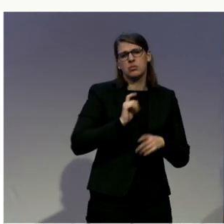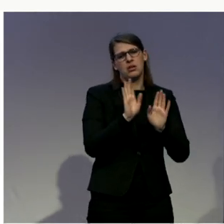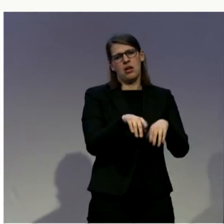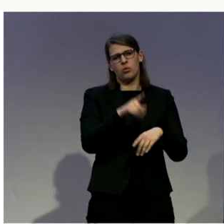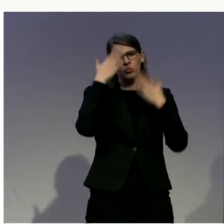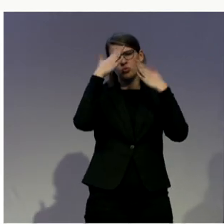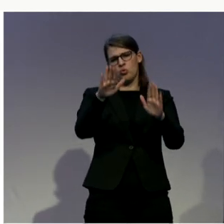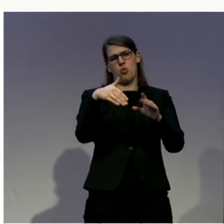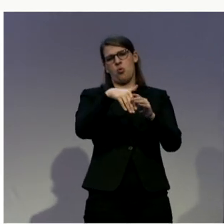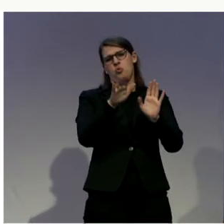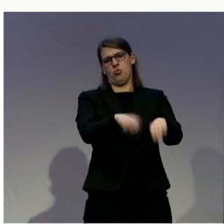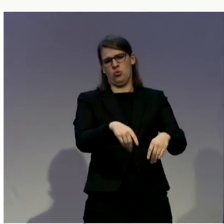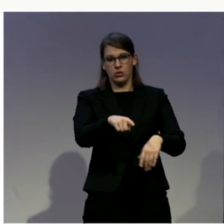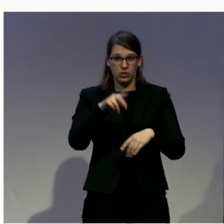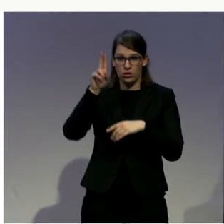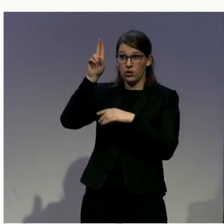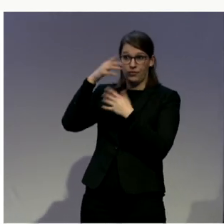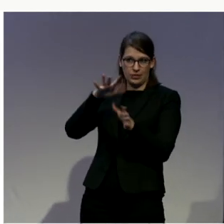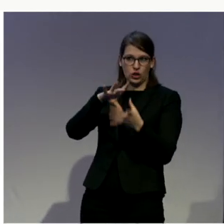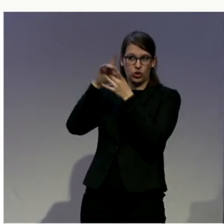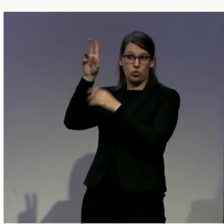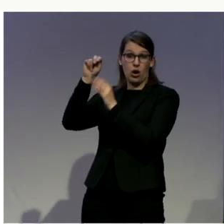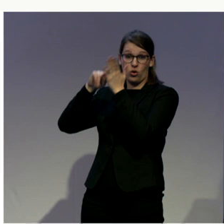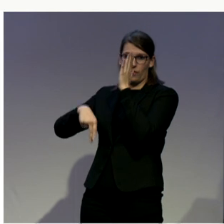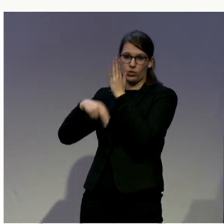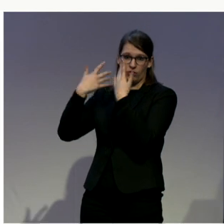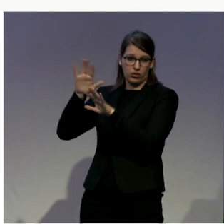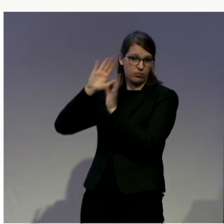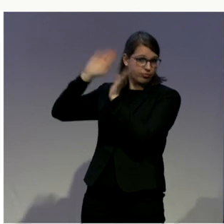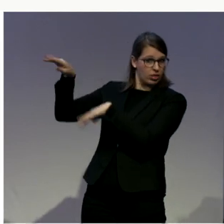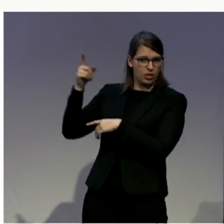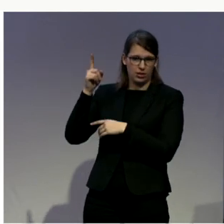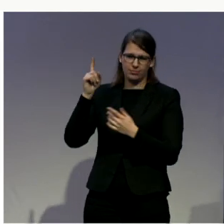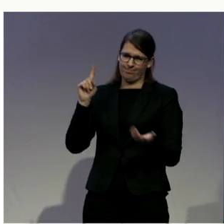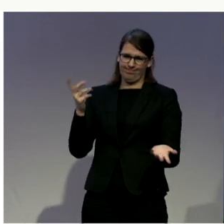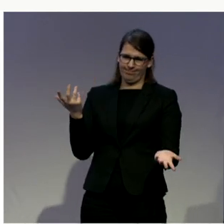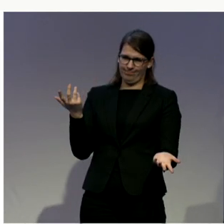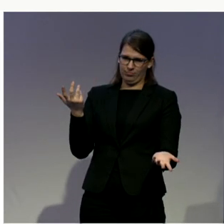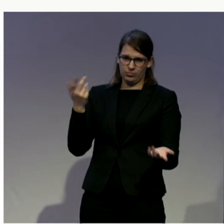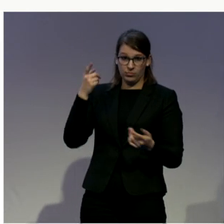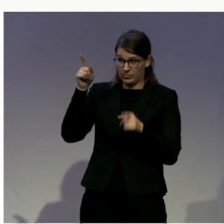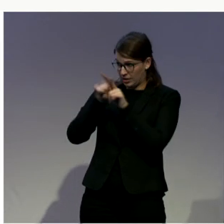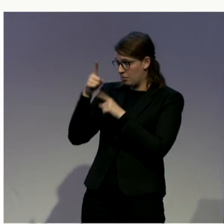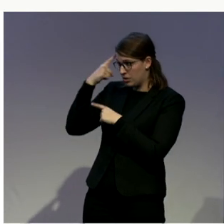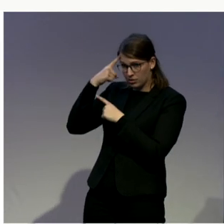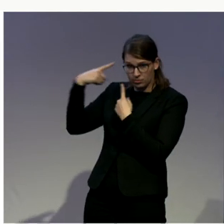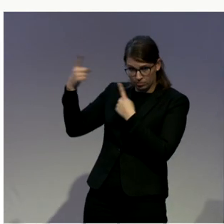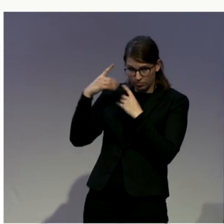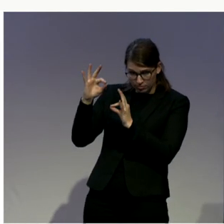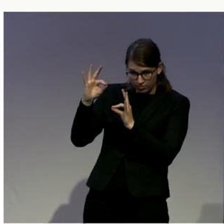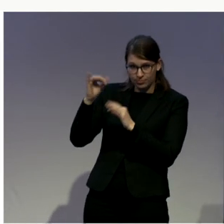But, I would like to know if that's also the opinion of the table, especially of Carlos. And then, my second